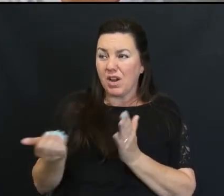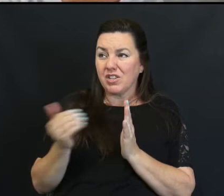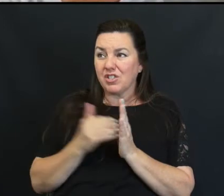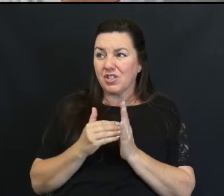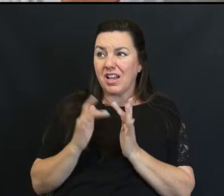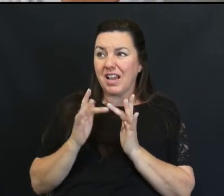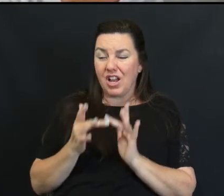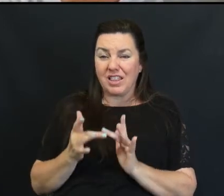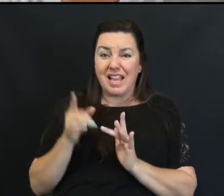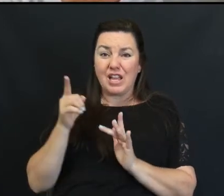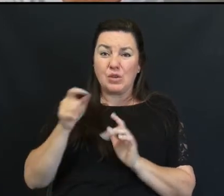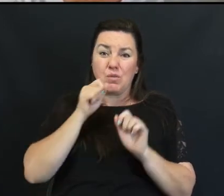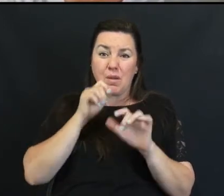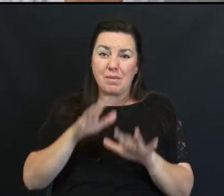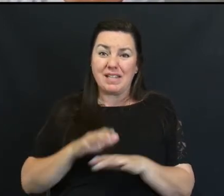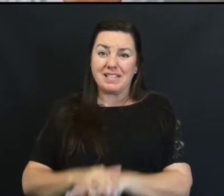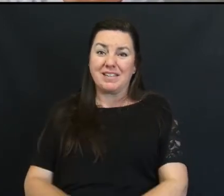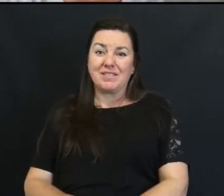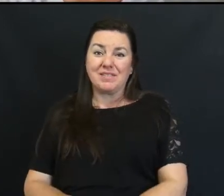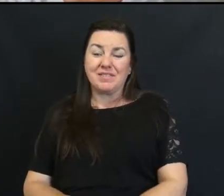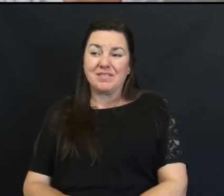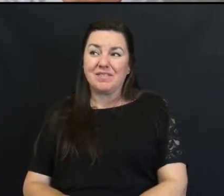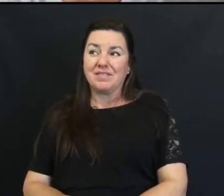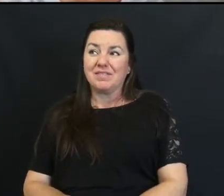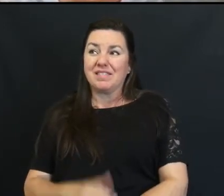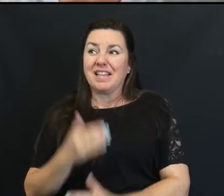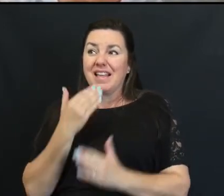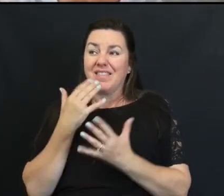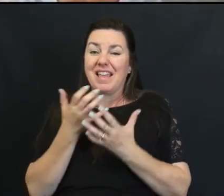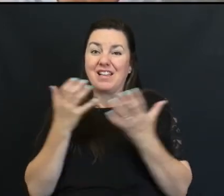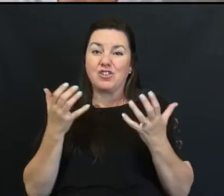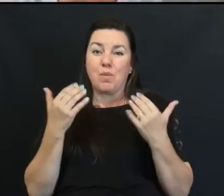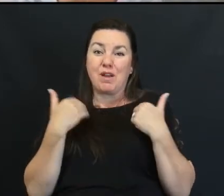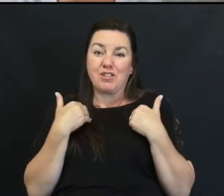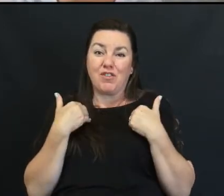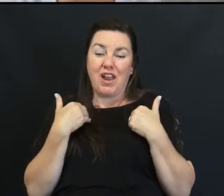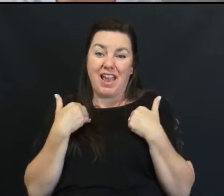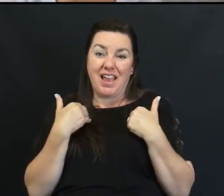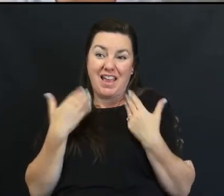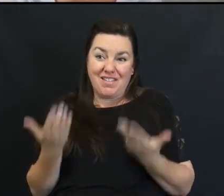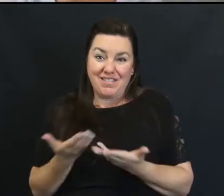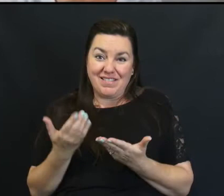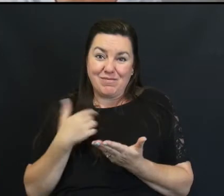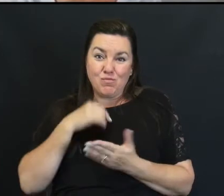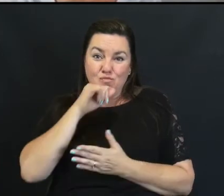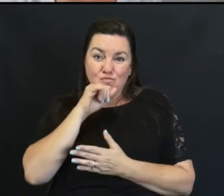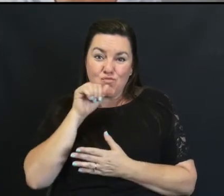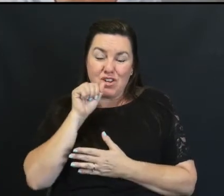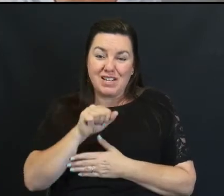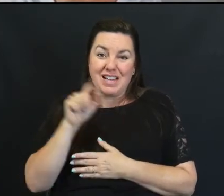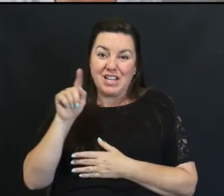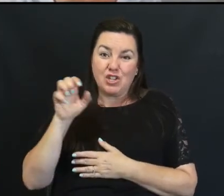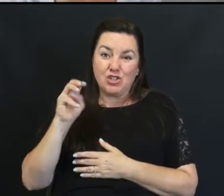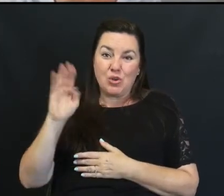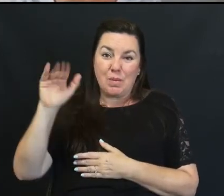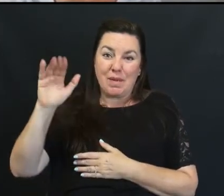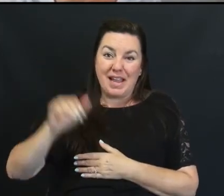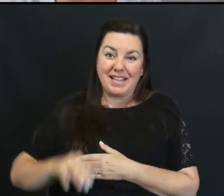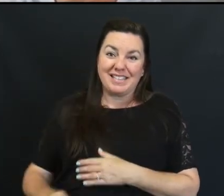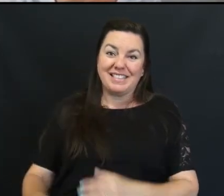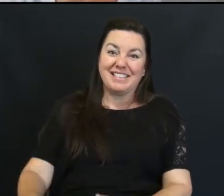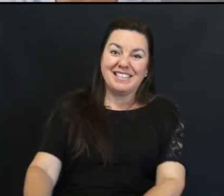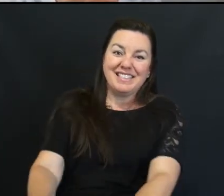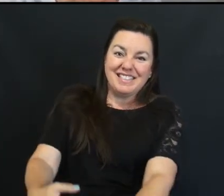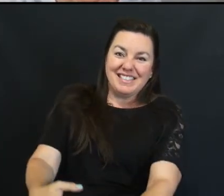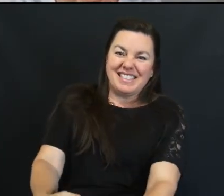You are A blessing Thanks so Much for Having us And we Love Zoom Bye Bye Bye